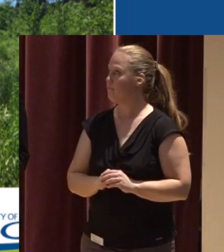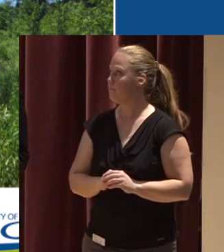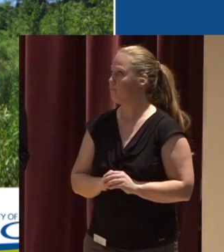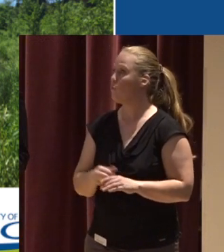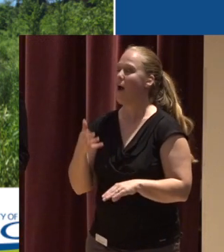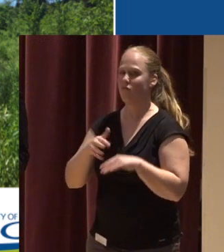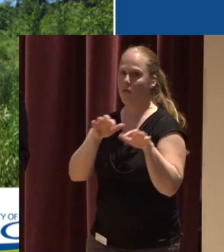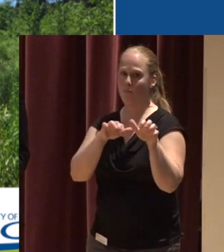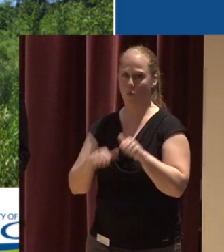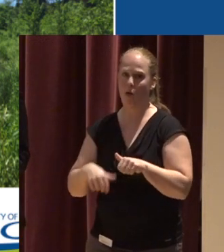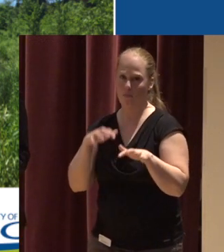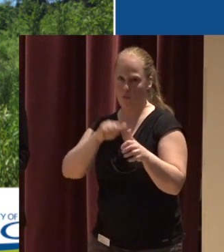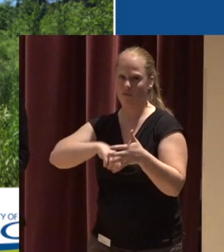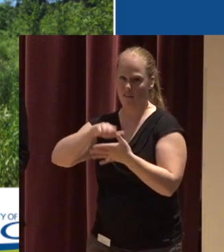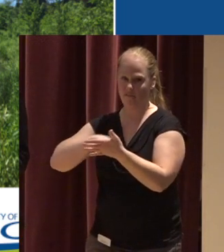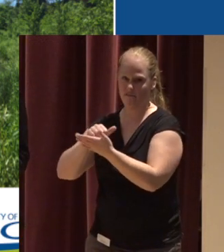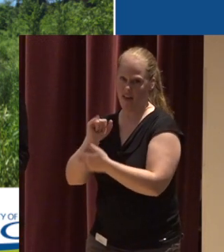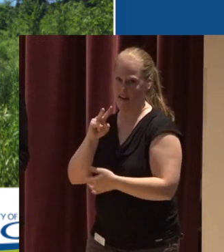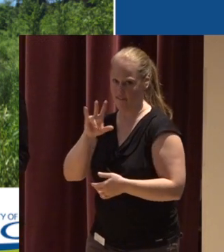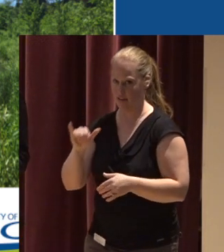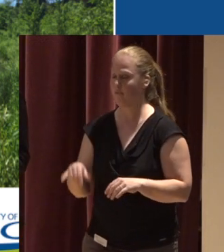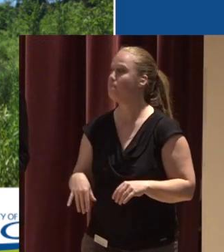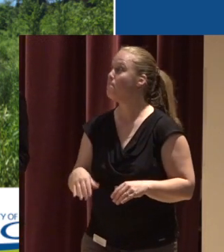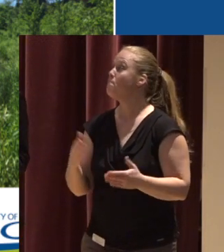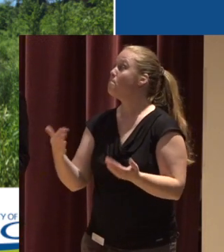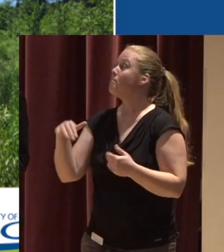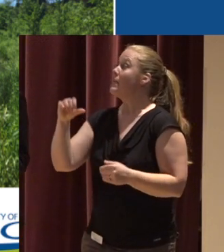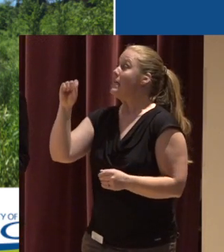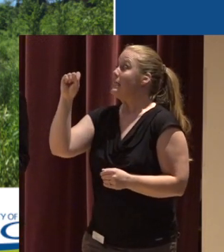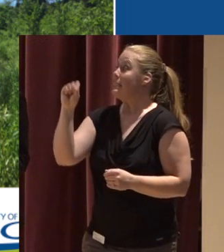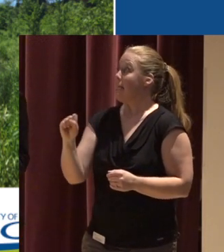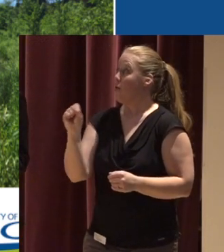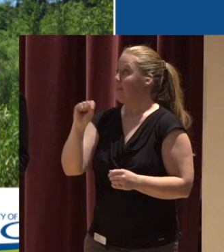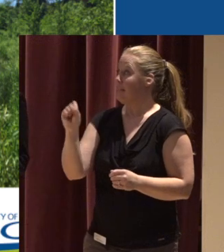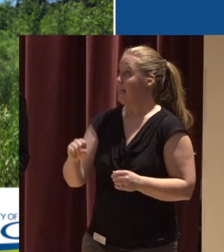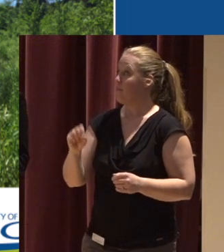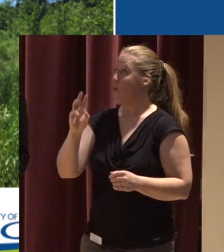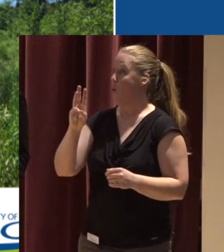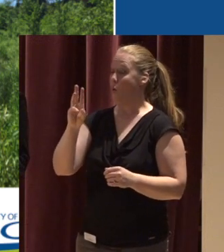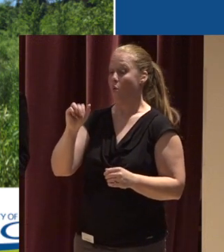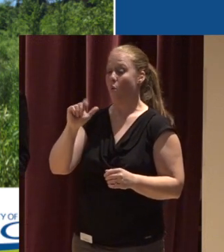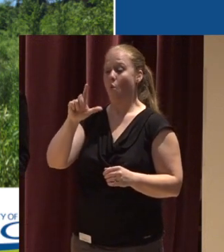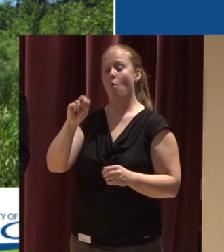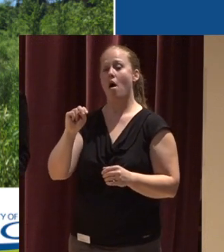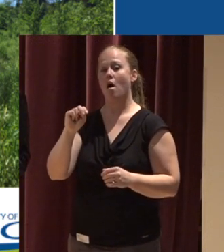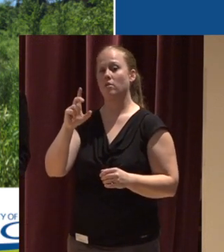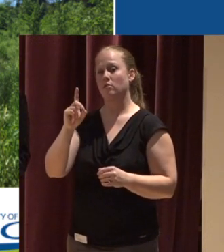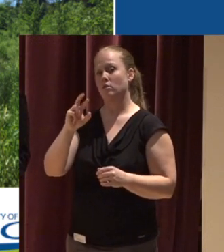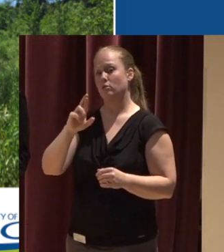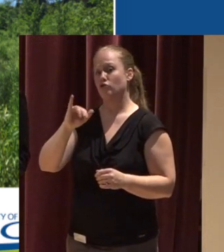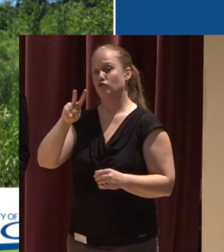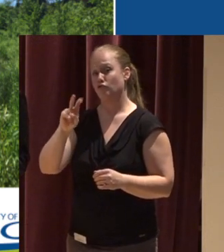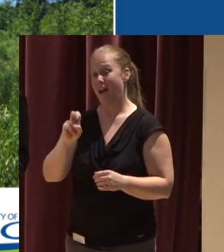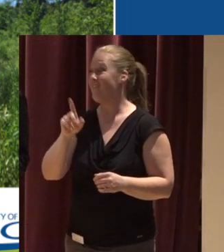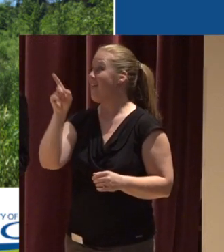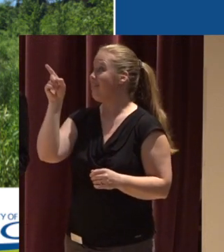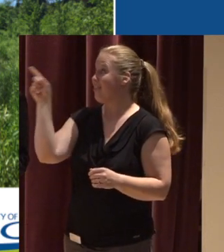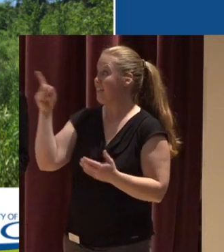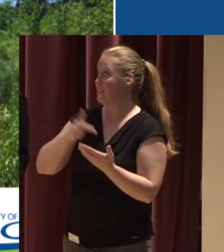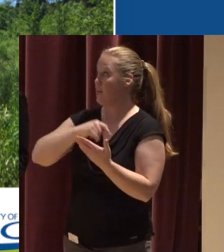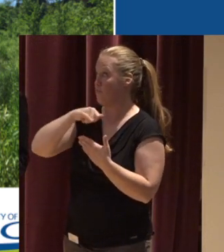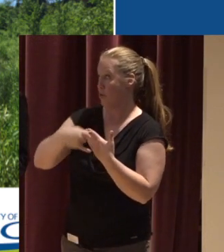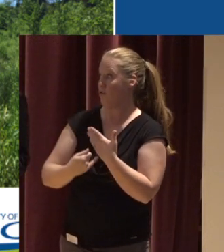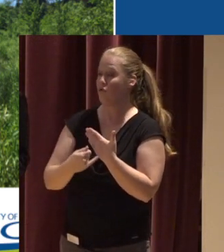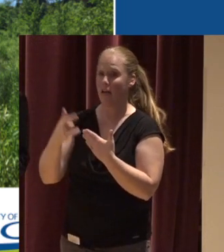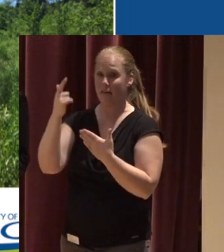Another big area that we have is in South Salem So, this, if you're familiar with Walden Drive This is a mitigation project A